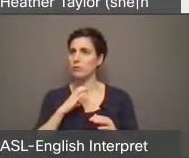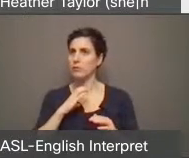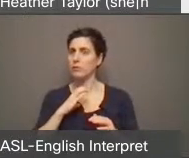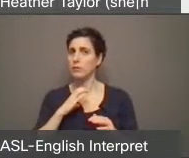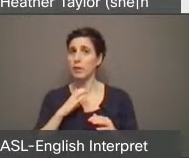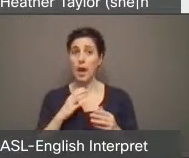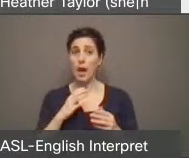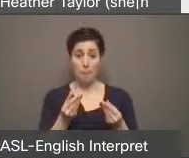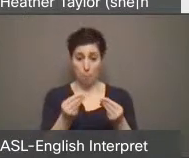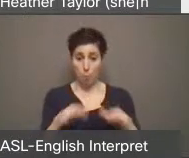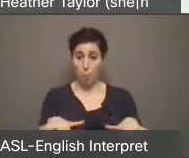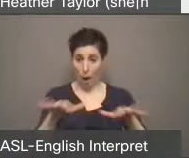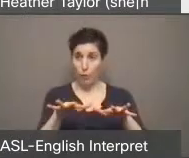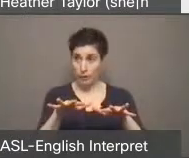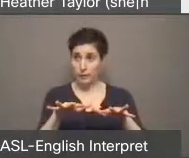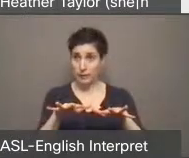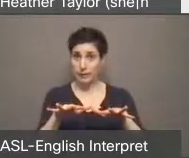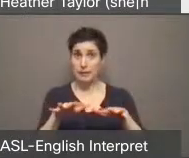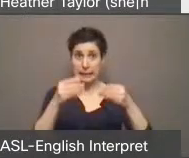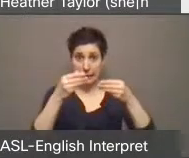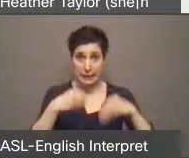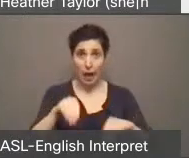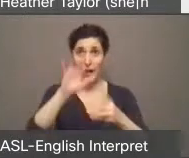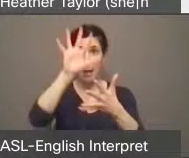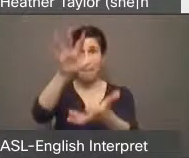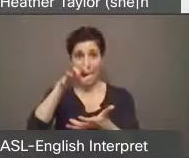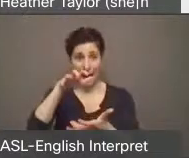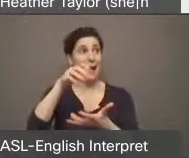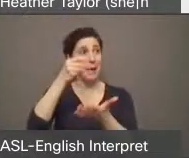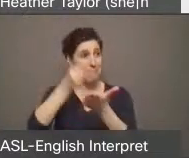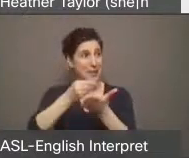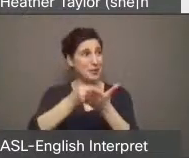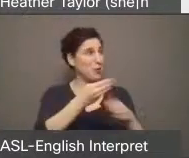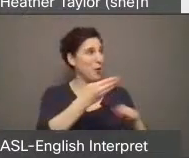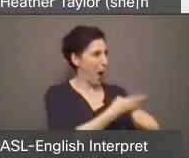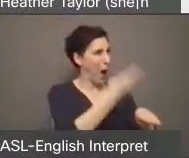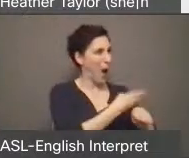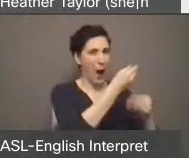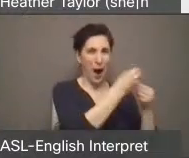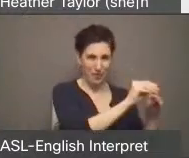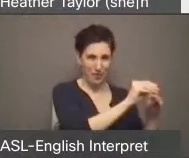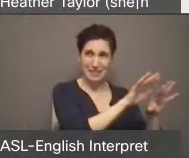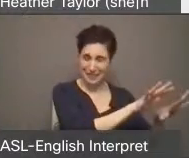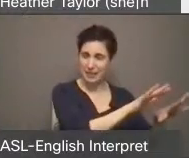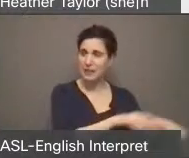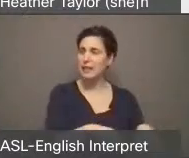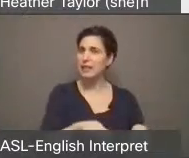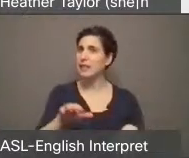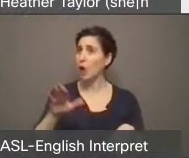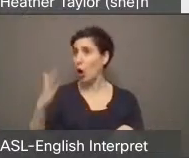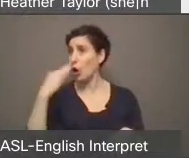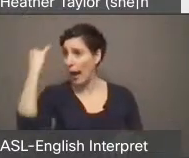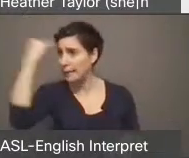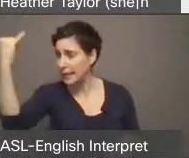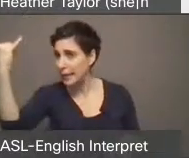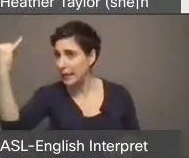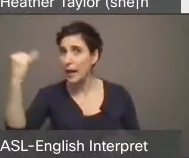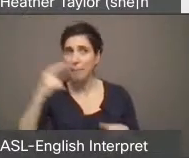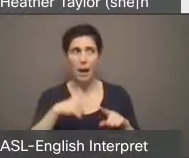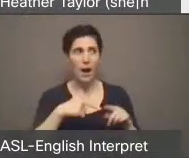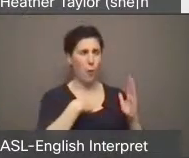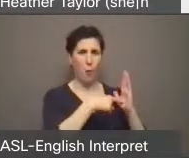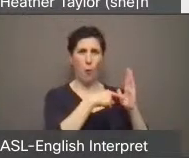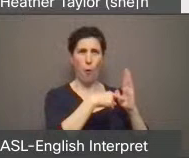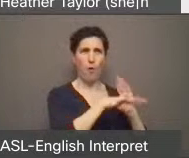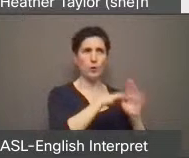properties to modernize others? Um, because you put forward a great idea, but it's not going to pay the 250 million dollar bill that we, we